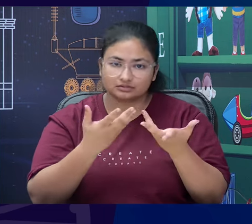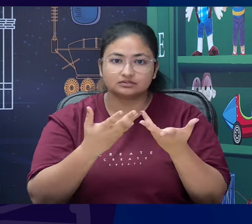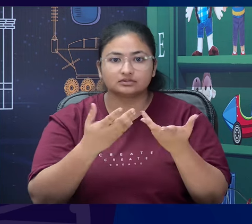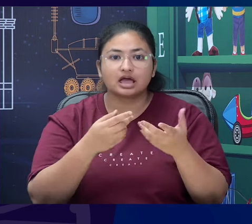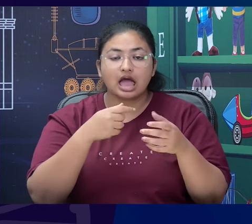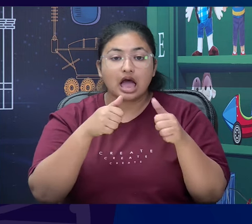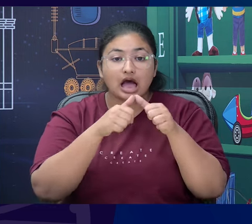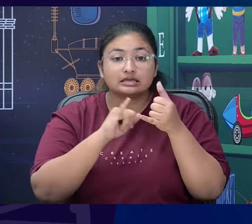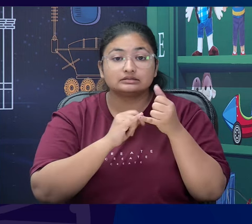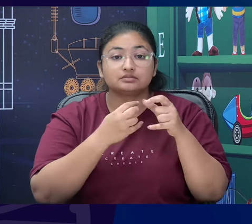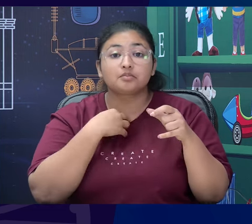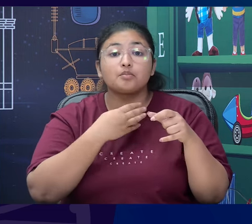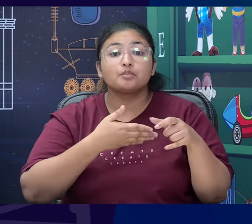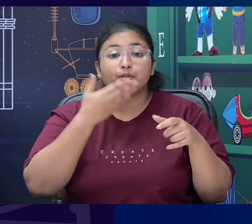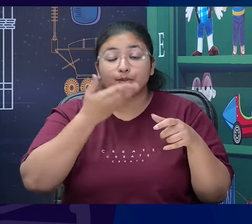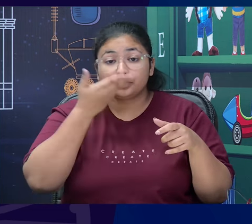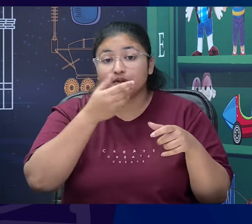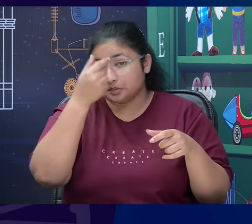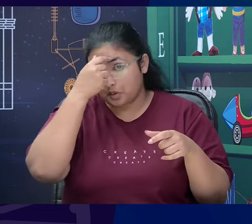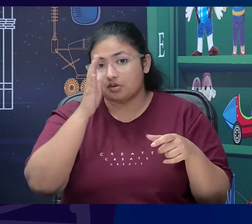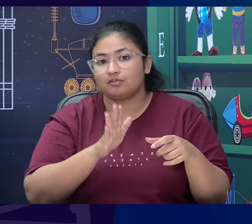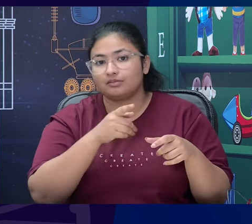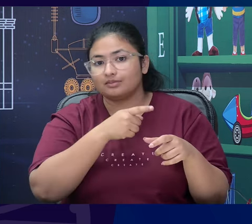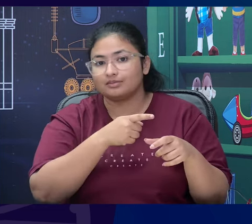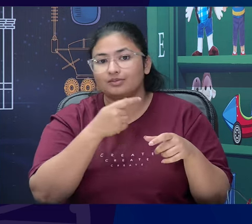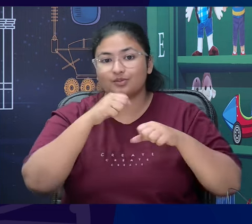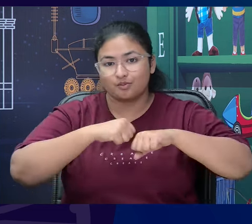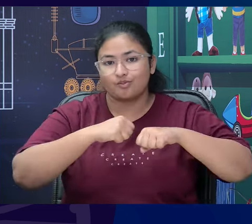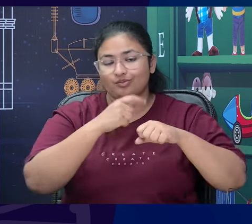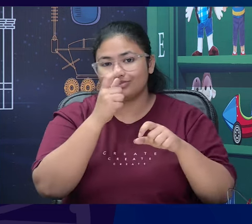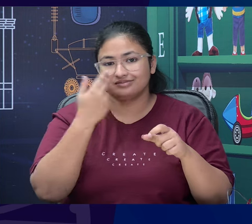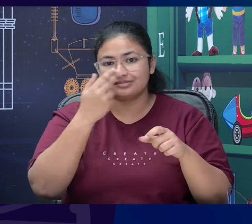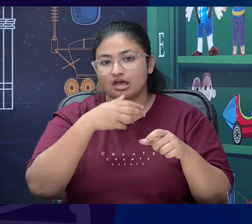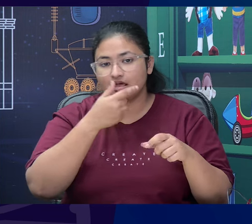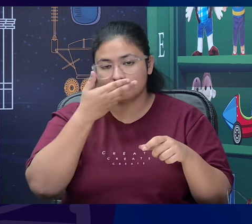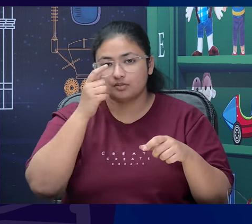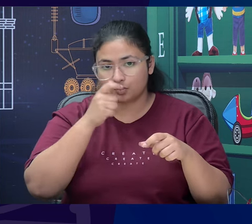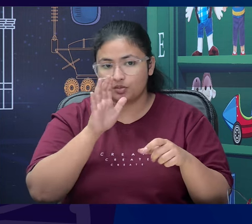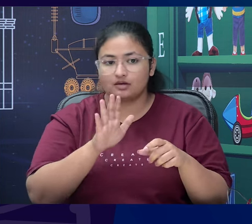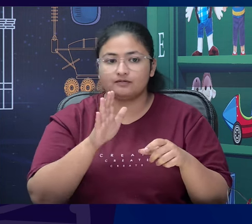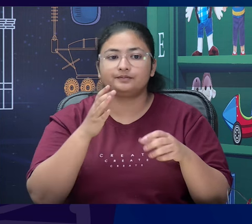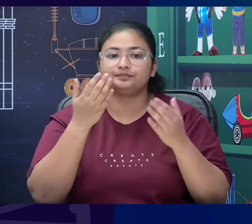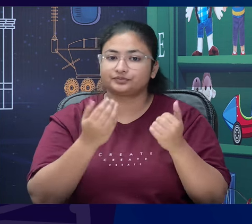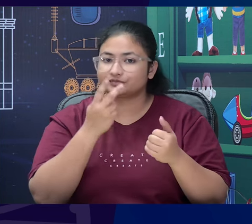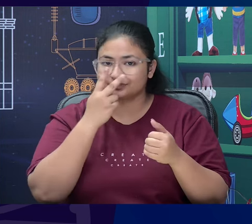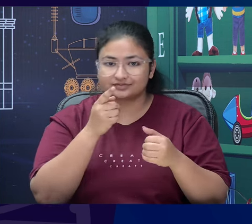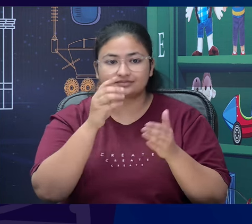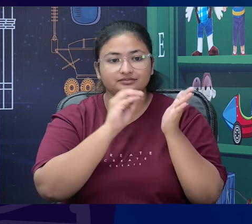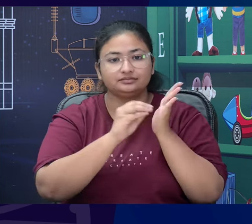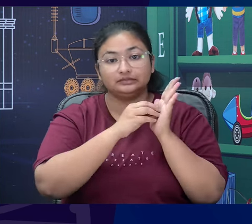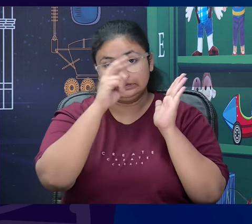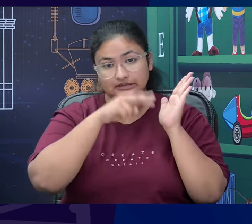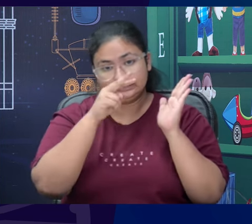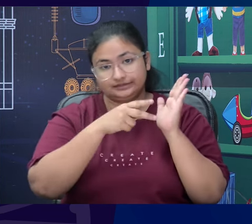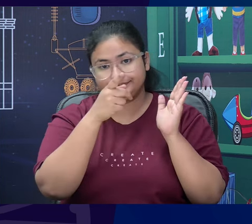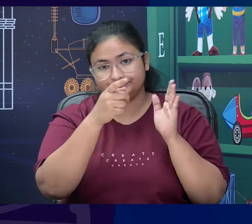asthmatic issues. But then he goes on to say take cheer my young friend presently you will see a paper a